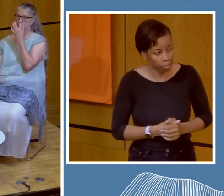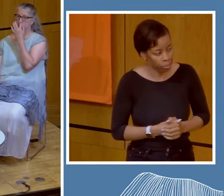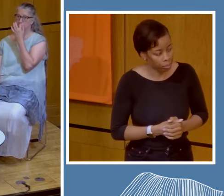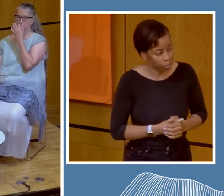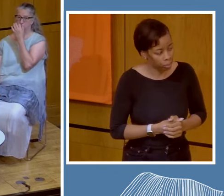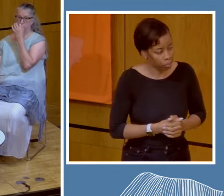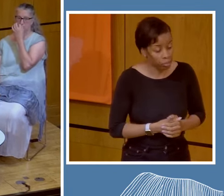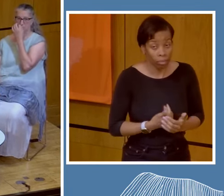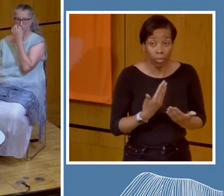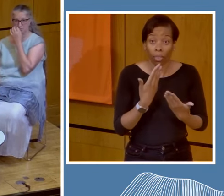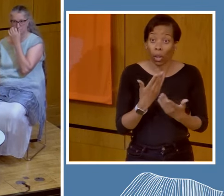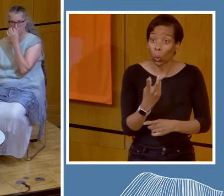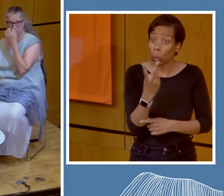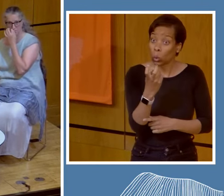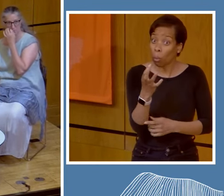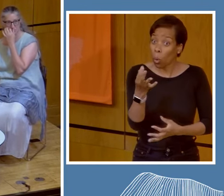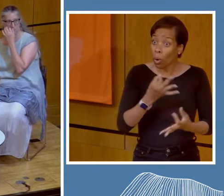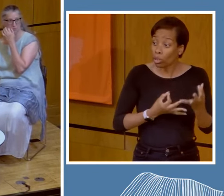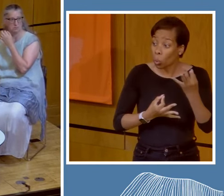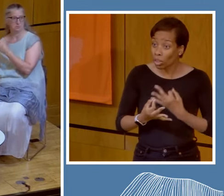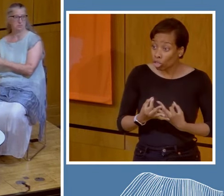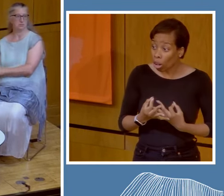Thank you. We have two other questions.